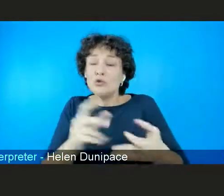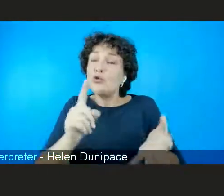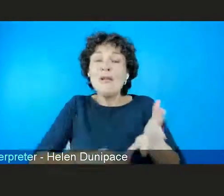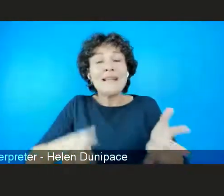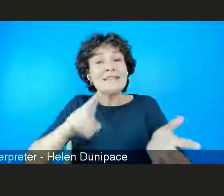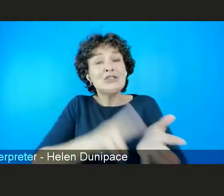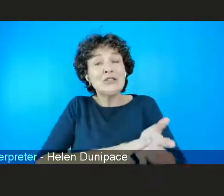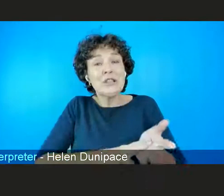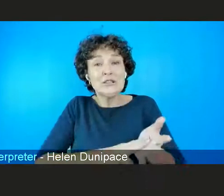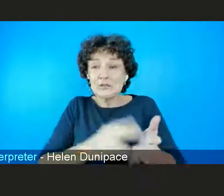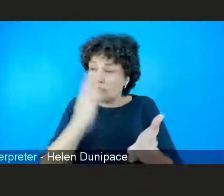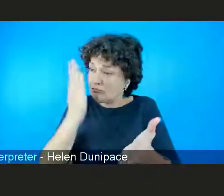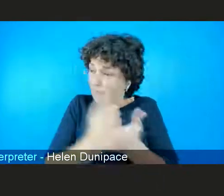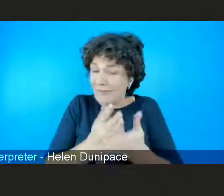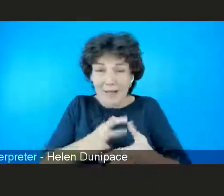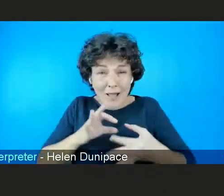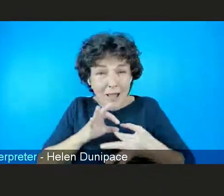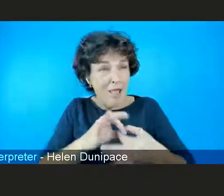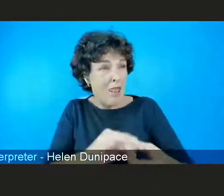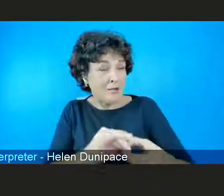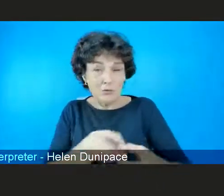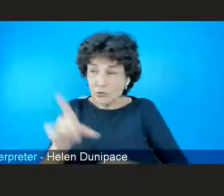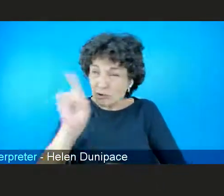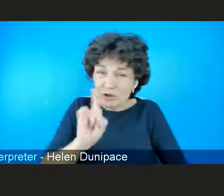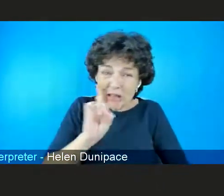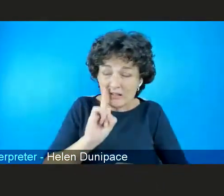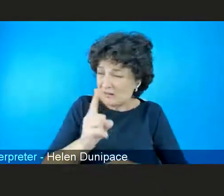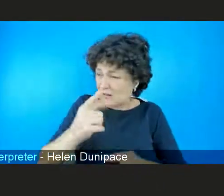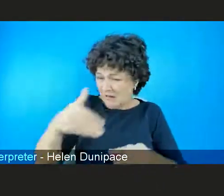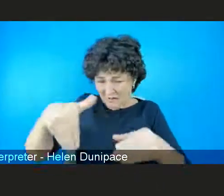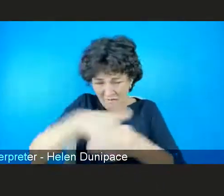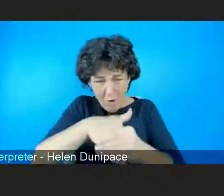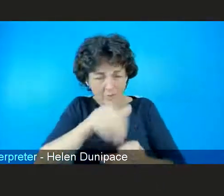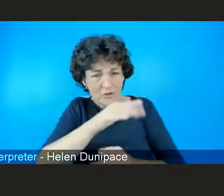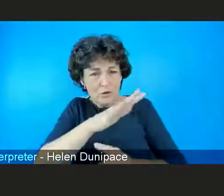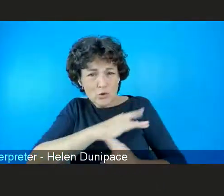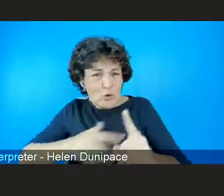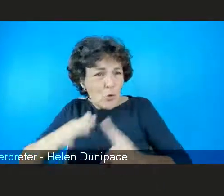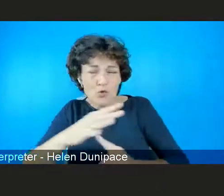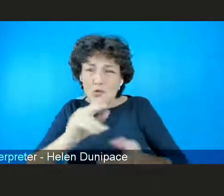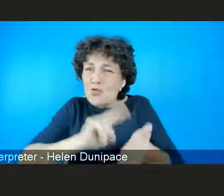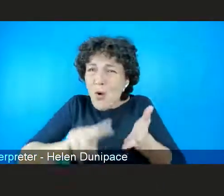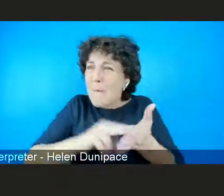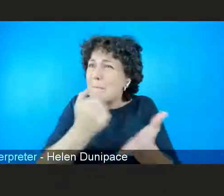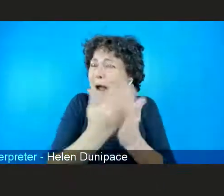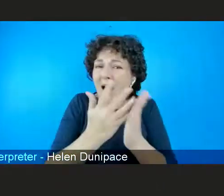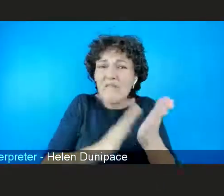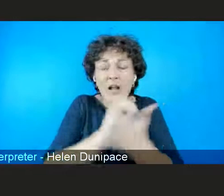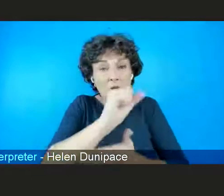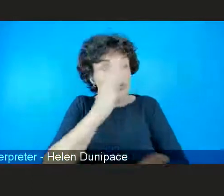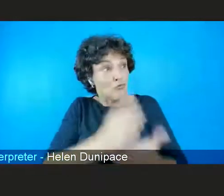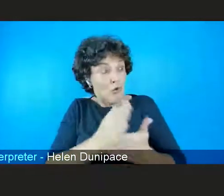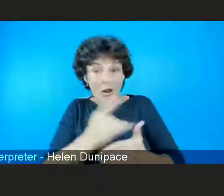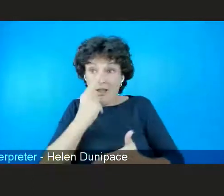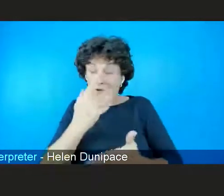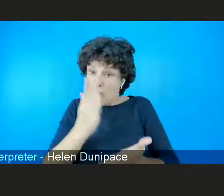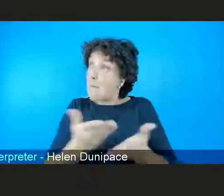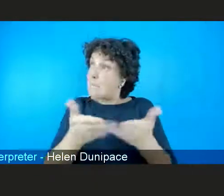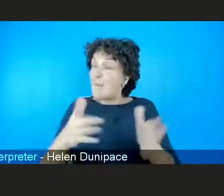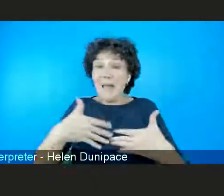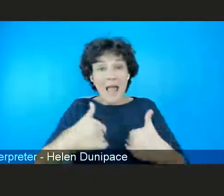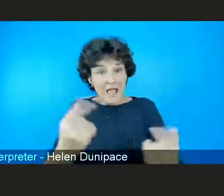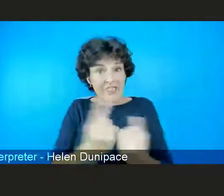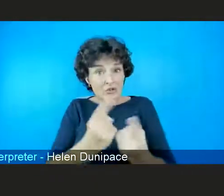harmful culture and social norms, it's also recognised as a public health issue adversely affecting women's health. Despite